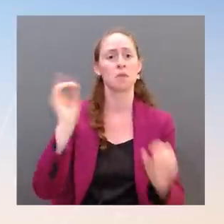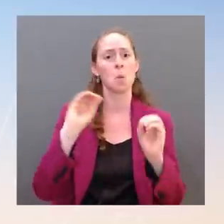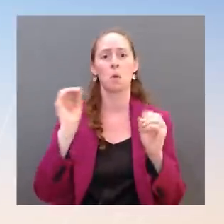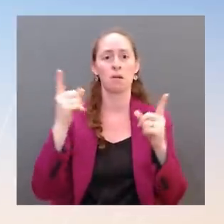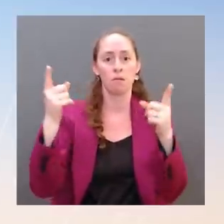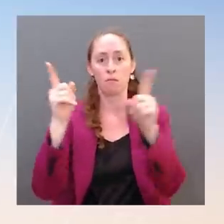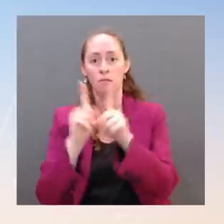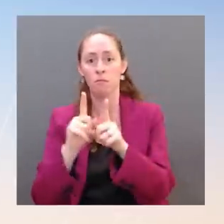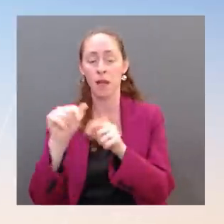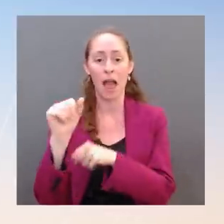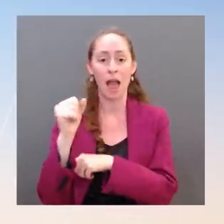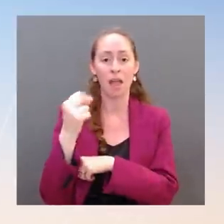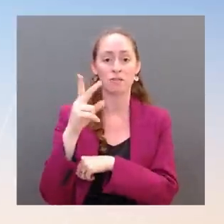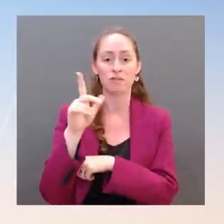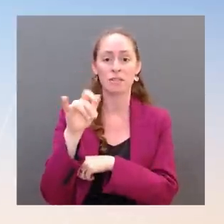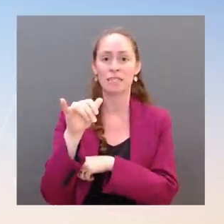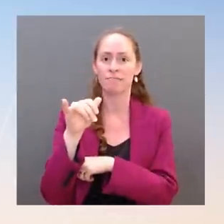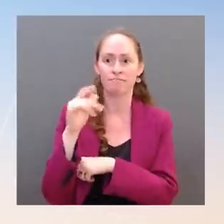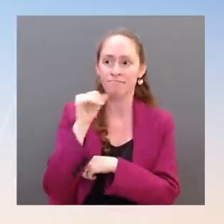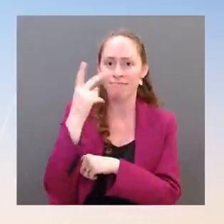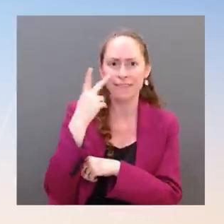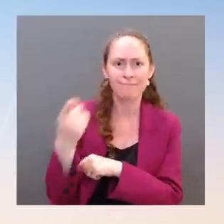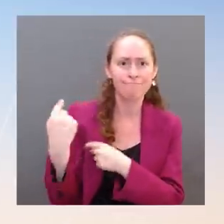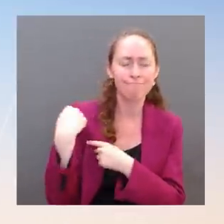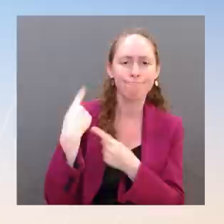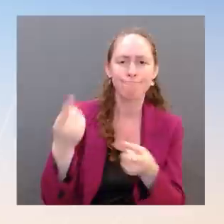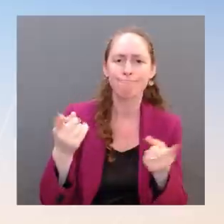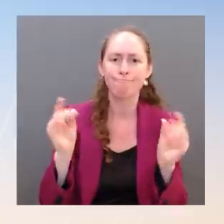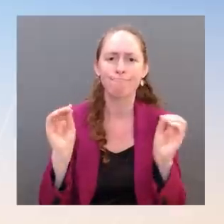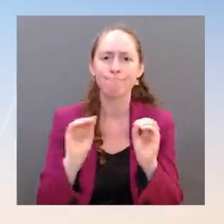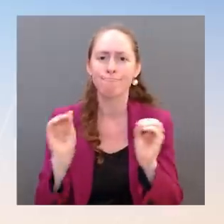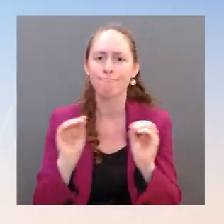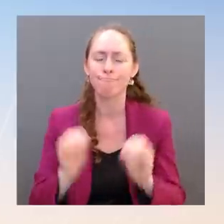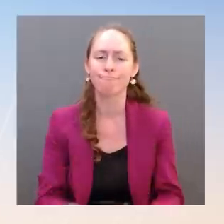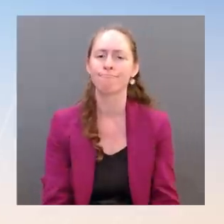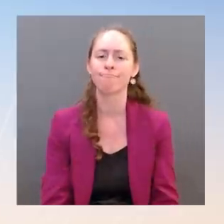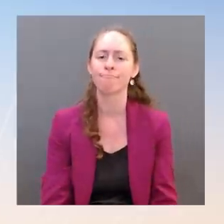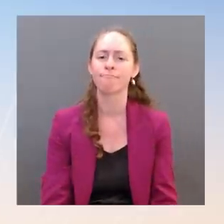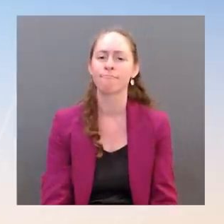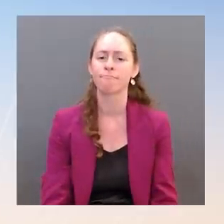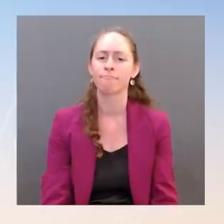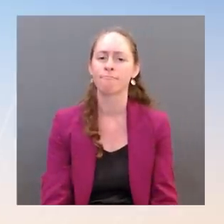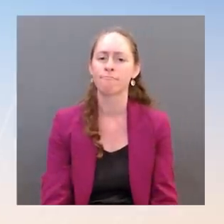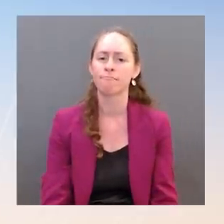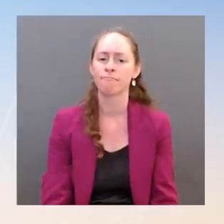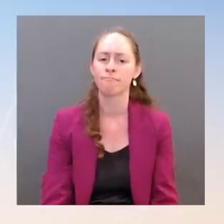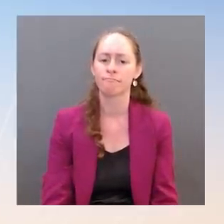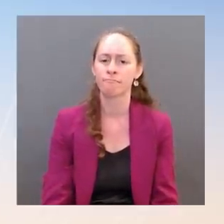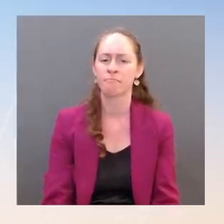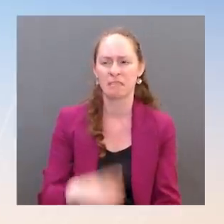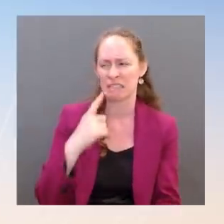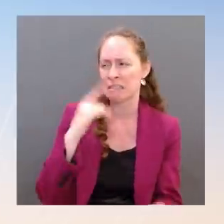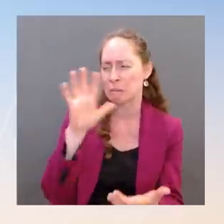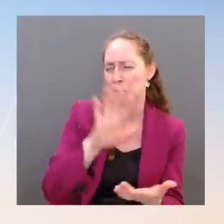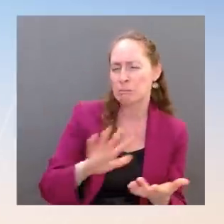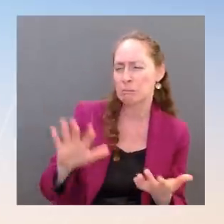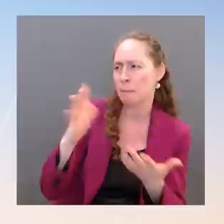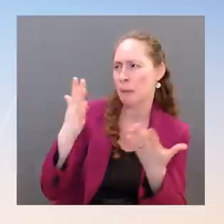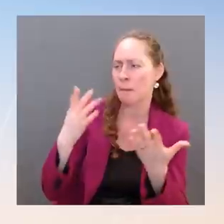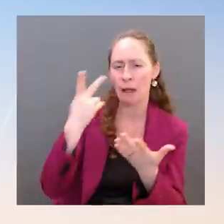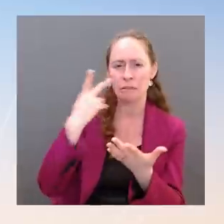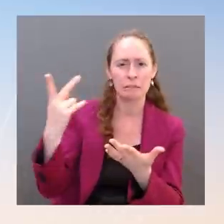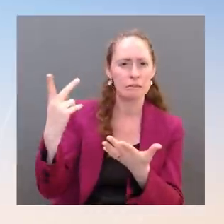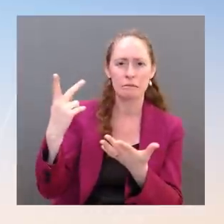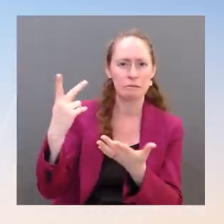last he and the first lady last saw Ashley. I think about a week is what I've been told. If his testing were to change because of a close